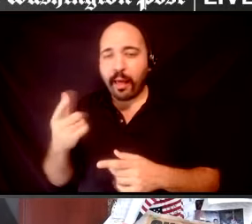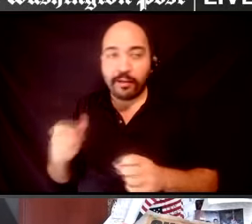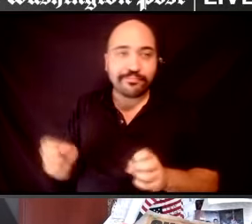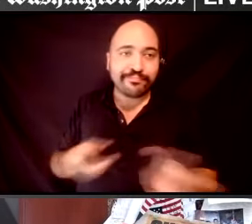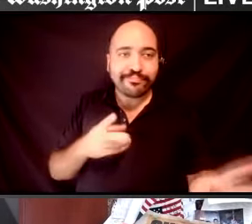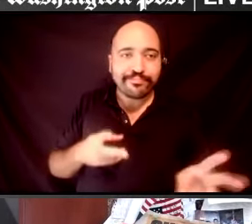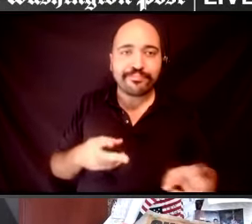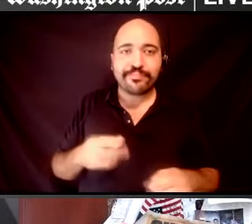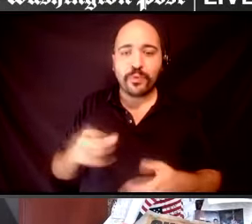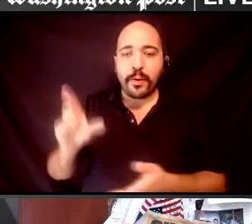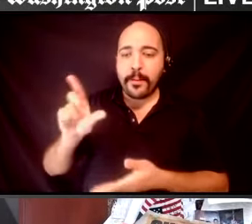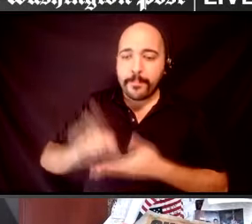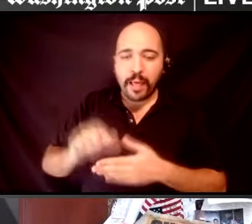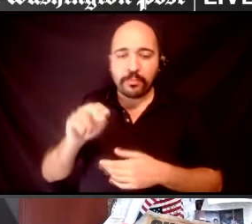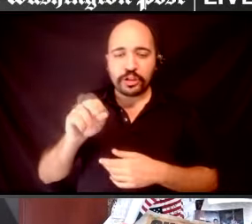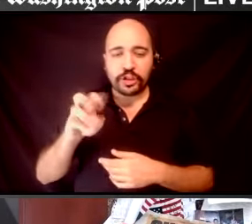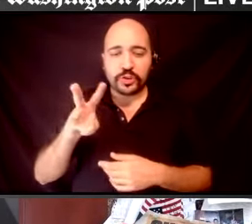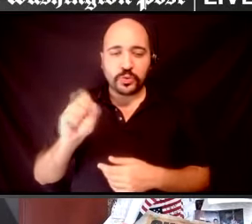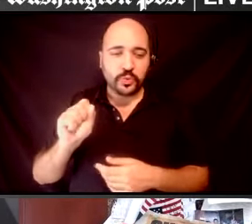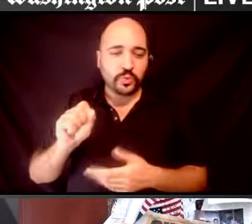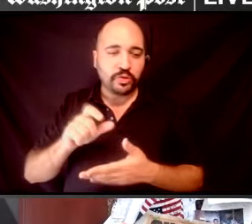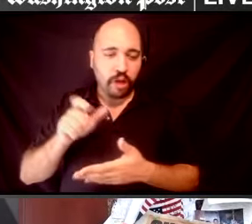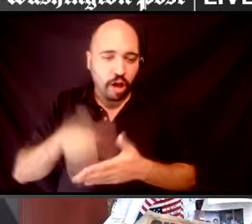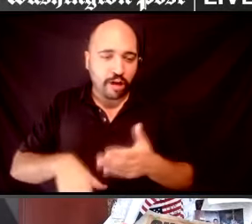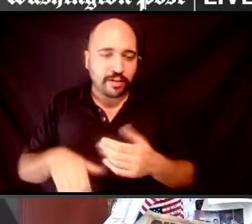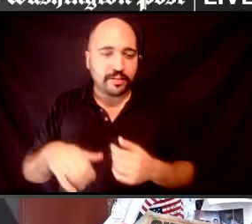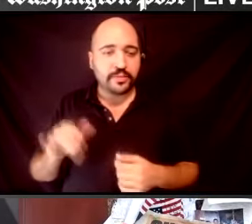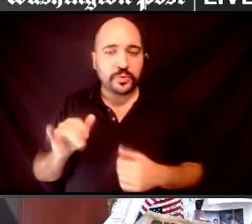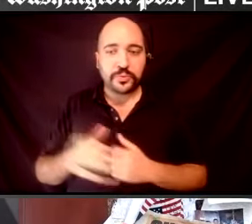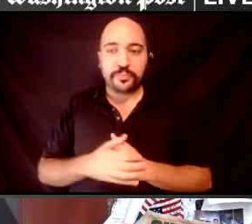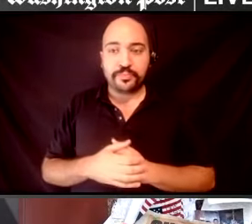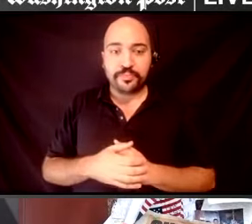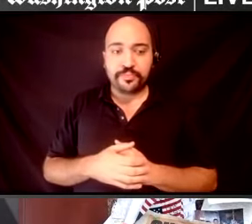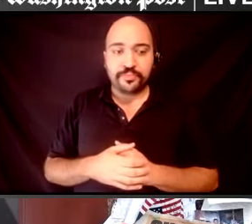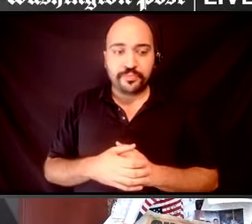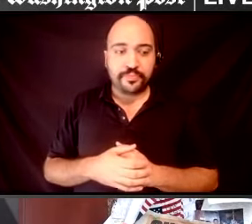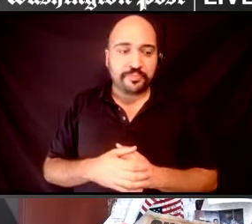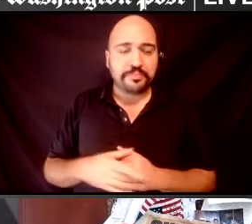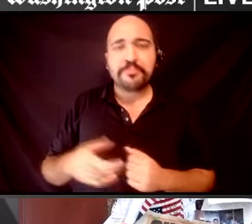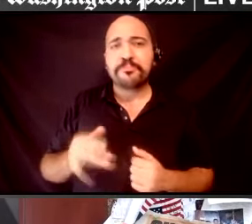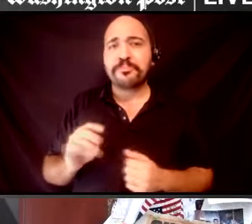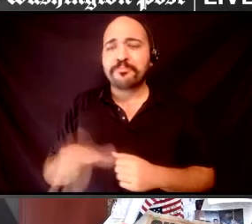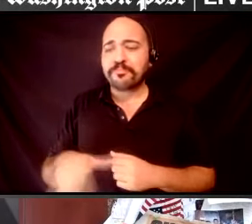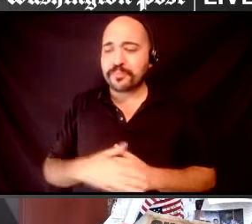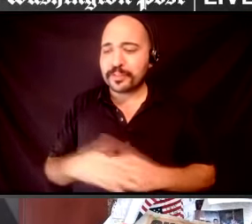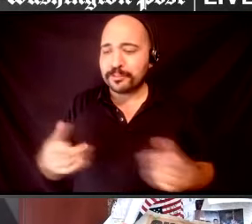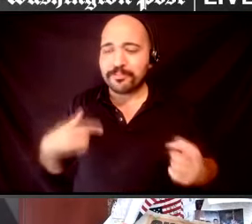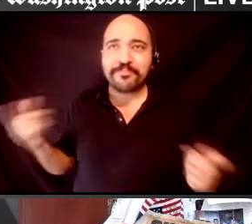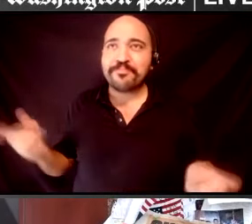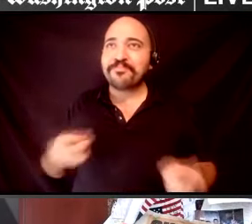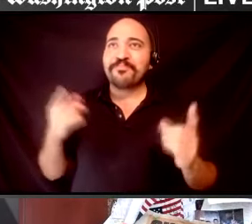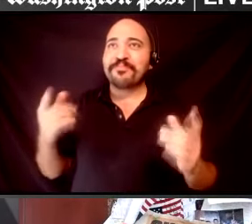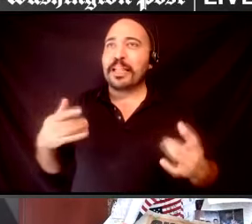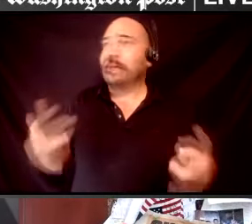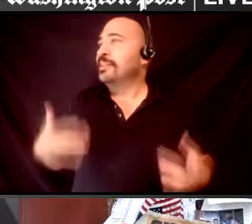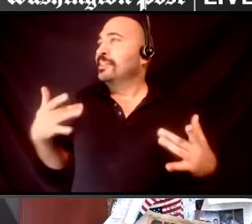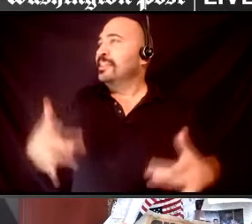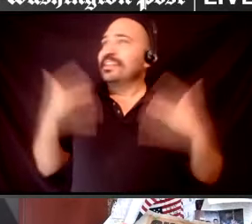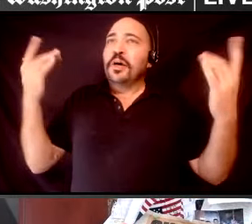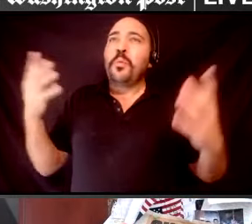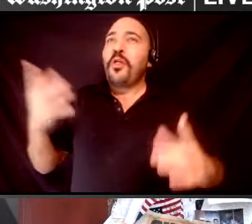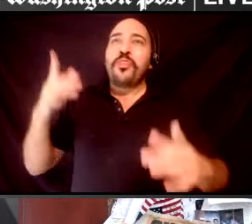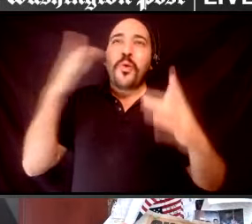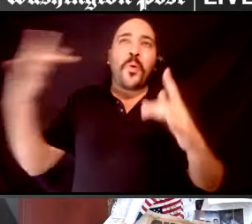um, publish a news article. So Jen, let's be a little aspirational. What is the gold standard for disability rights?